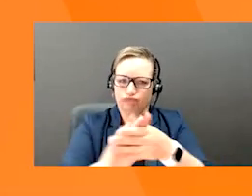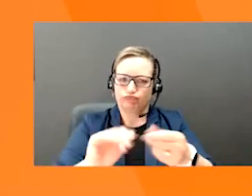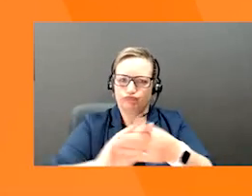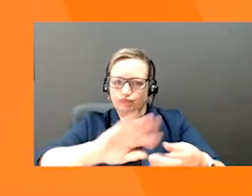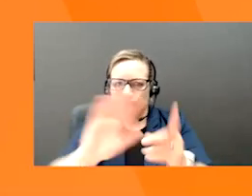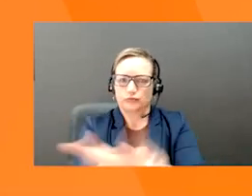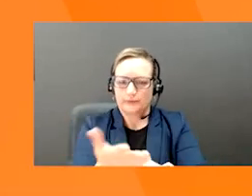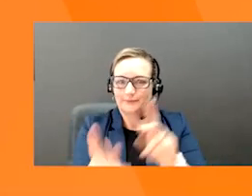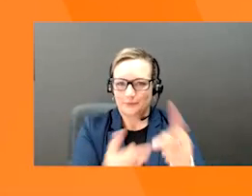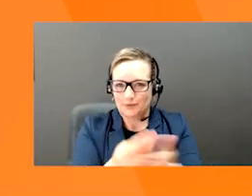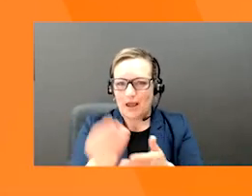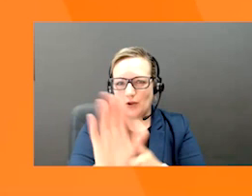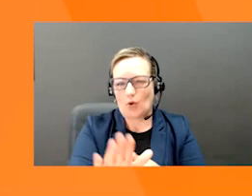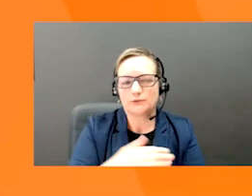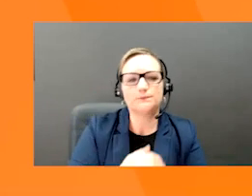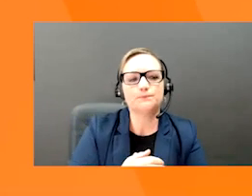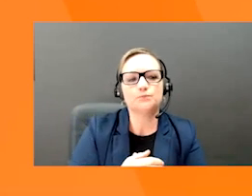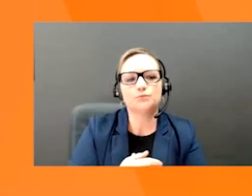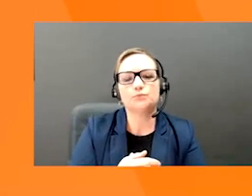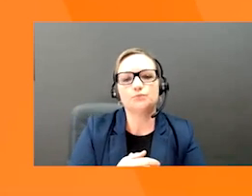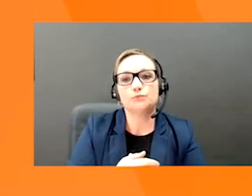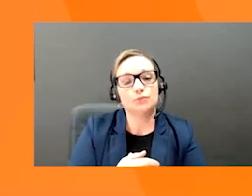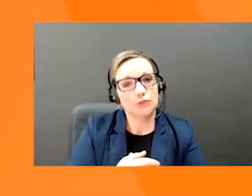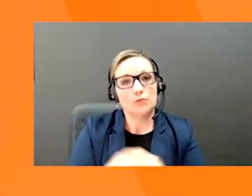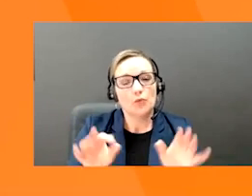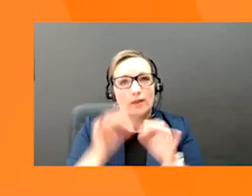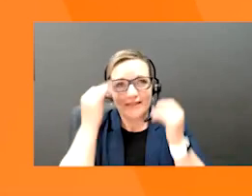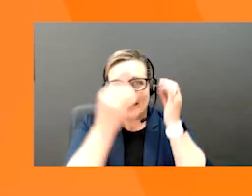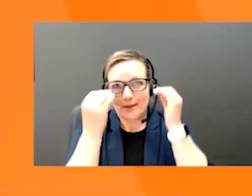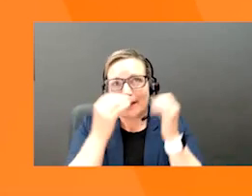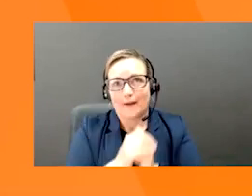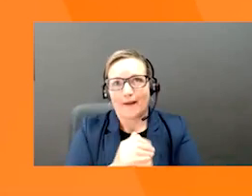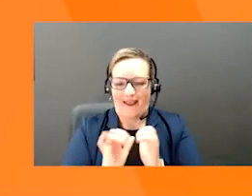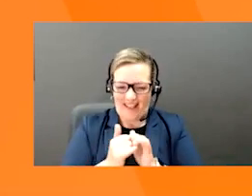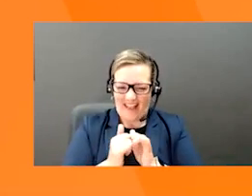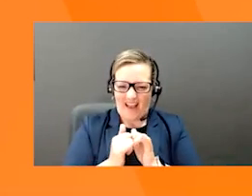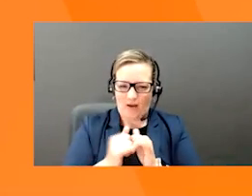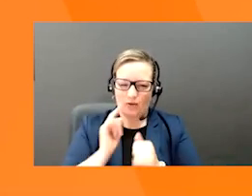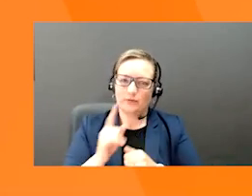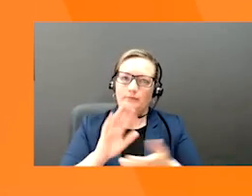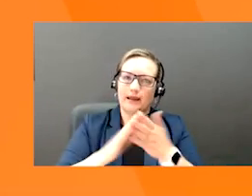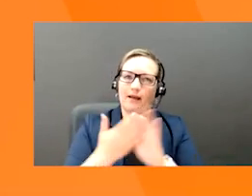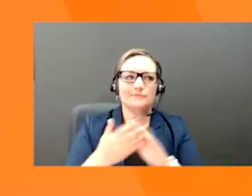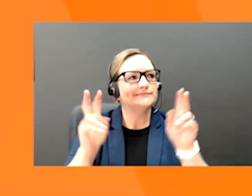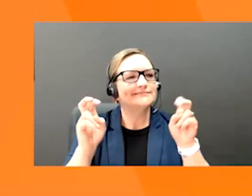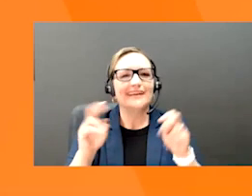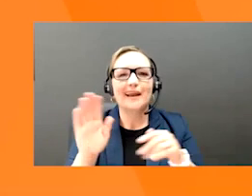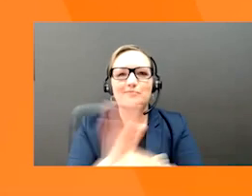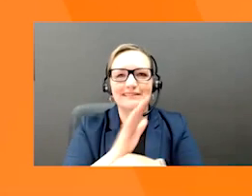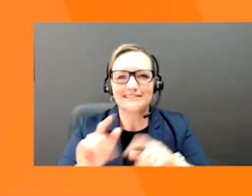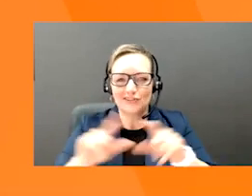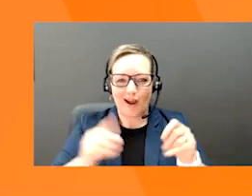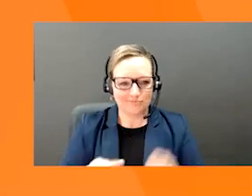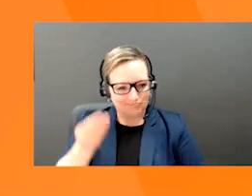really, the pitch is your brand statement, it's your business card, it's your company